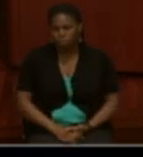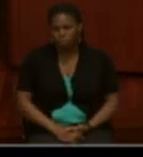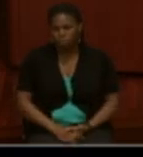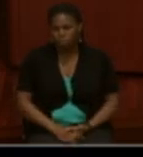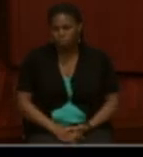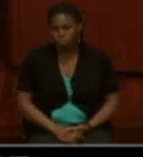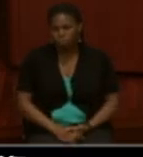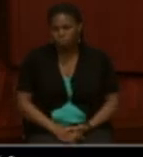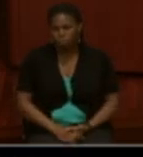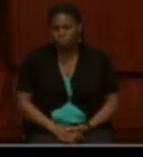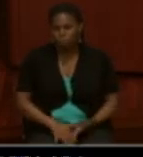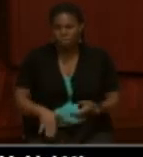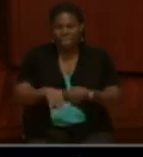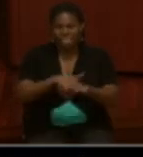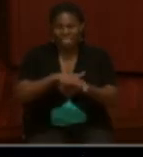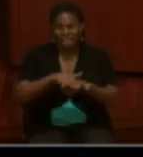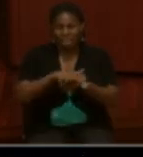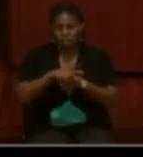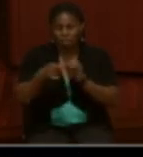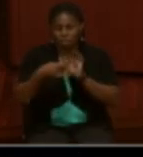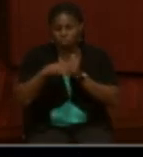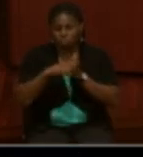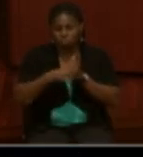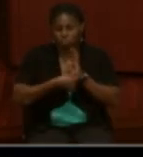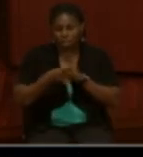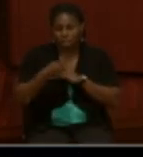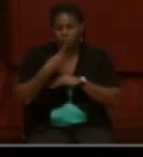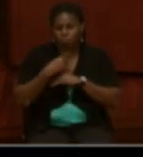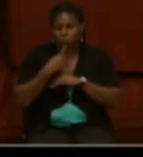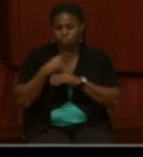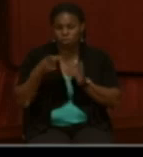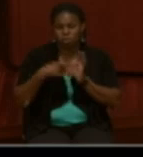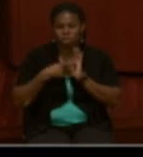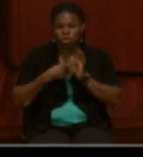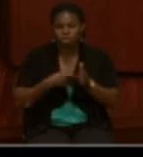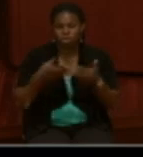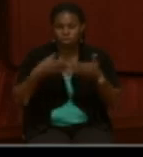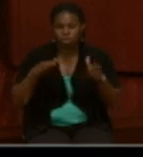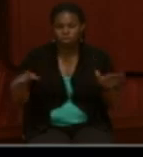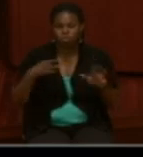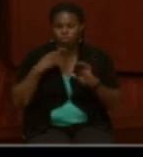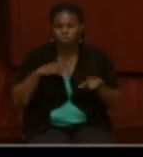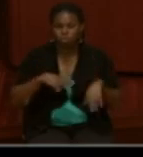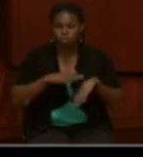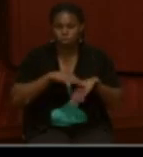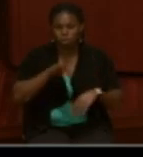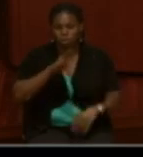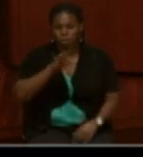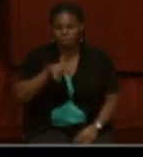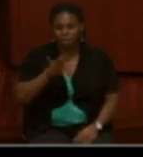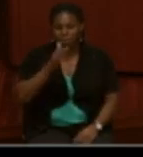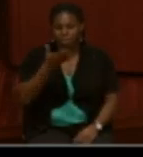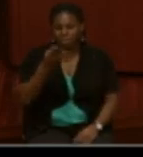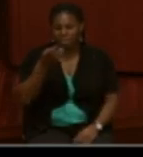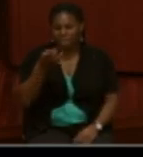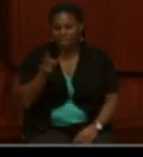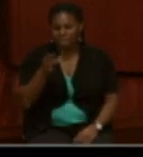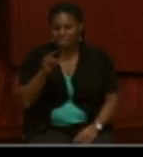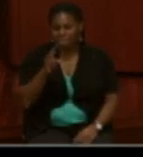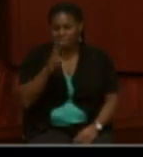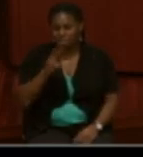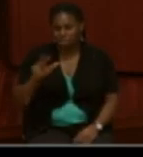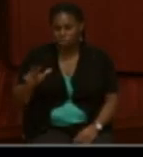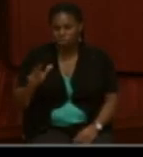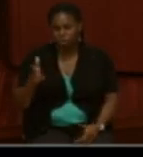The area highlighted in red shows that the Adjutant General reports enrollment on May 5, 1863. He